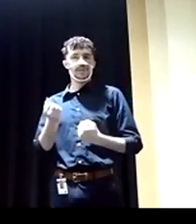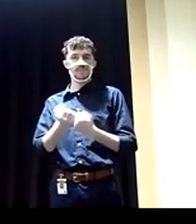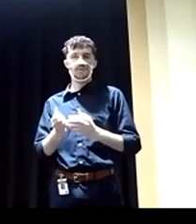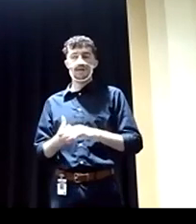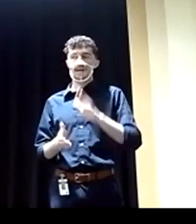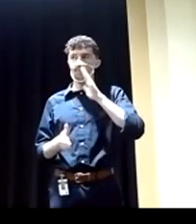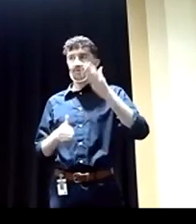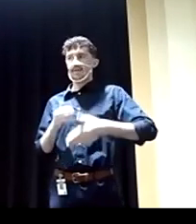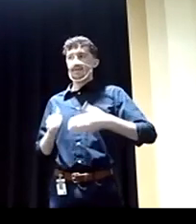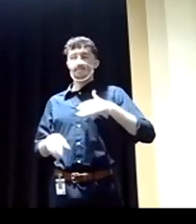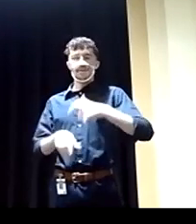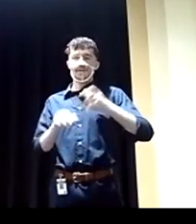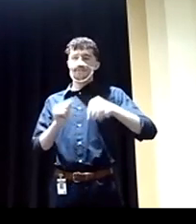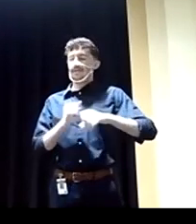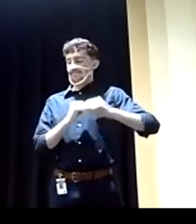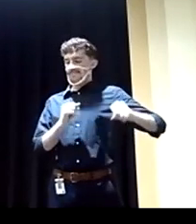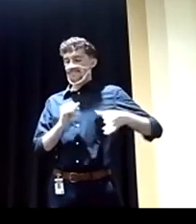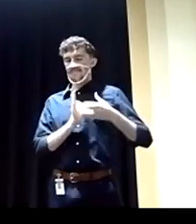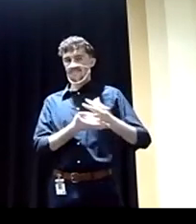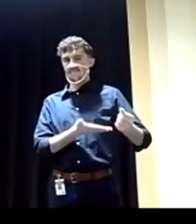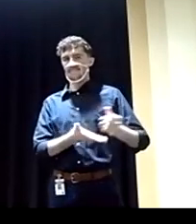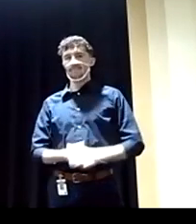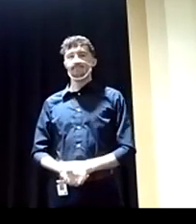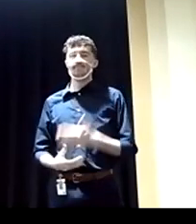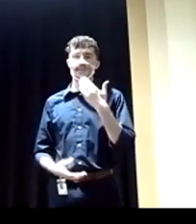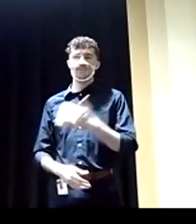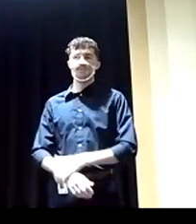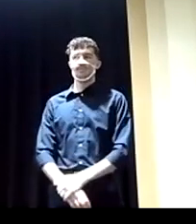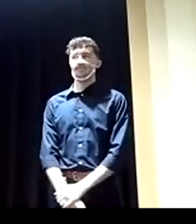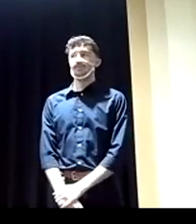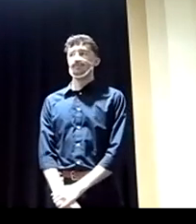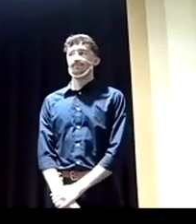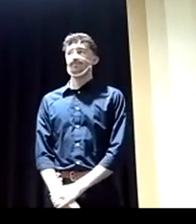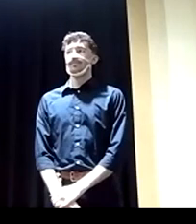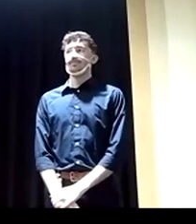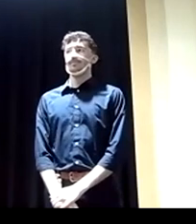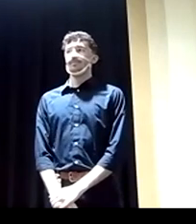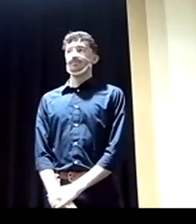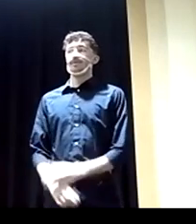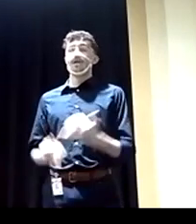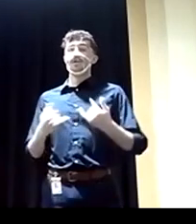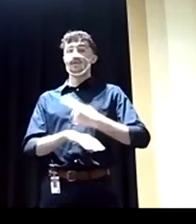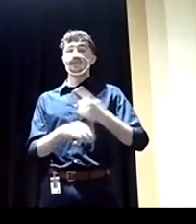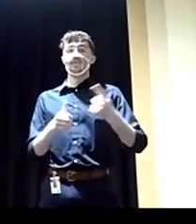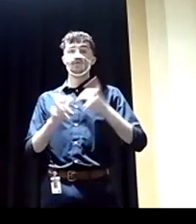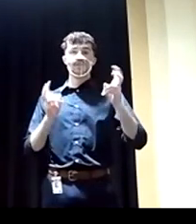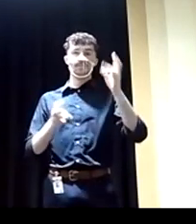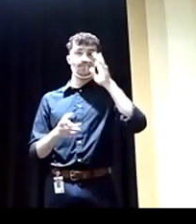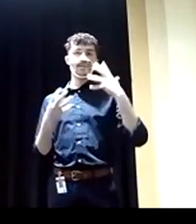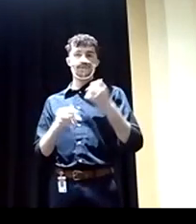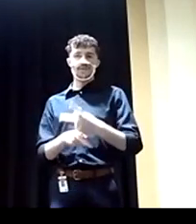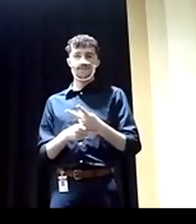right there and I'm going to let the rest of my answer. Thank you. Today's first topic will be health care.